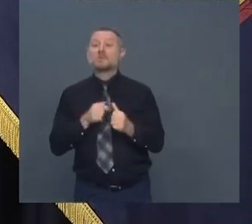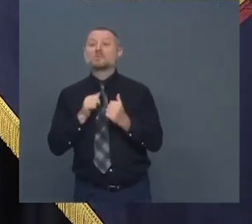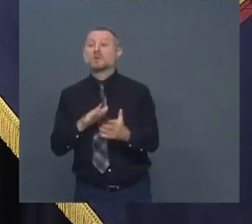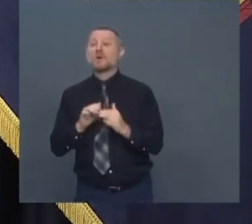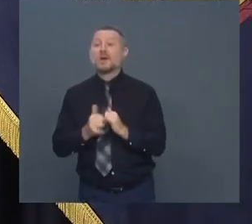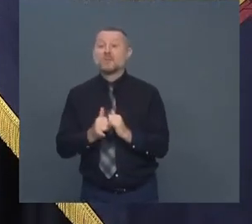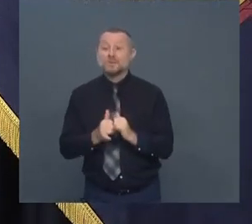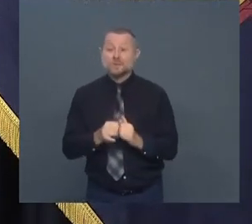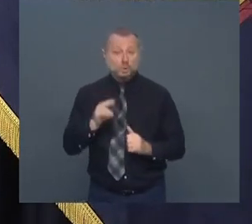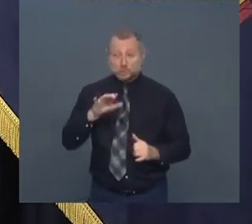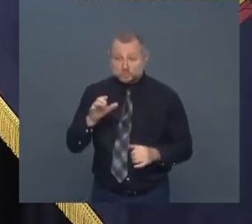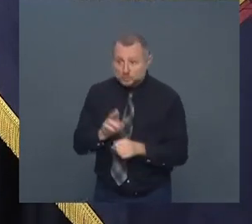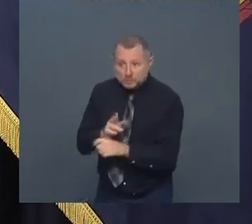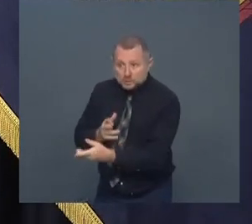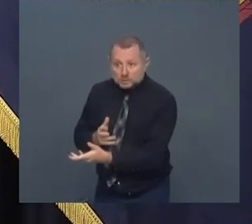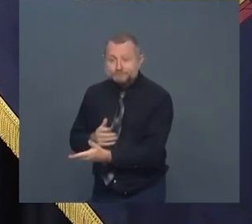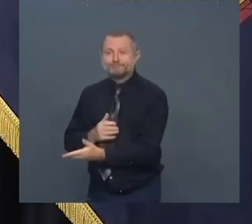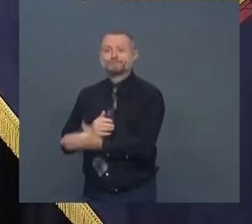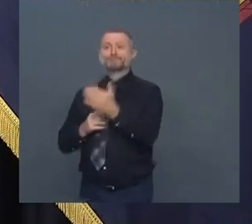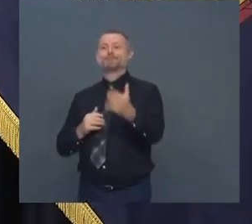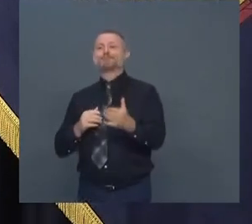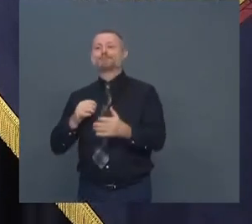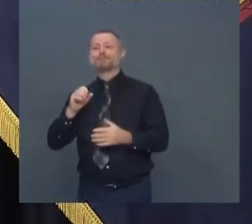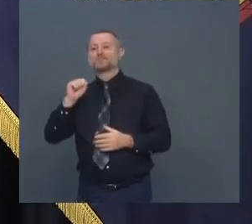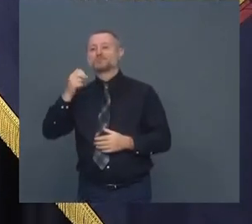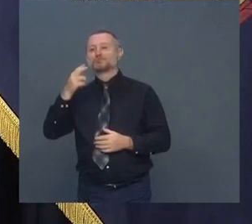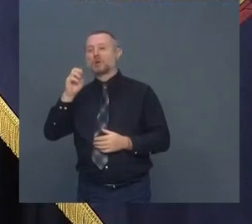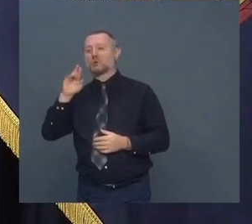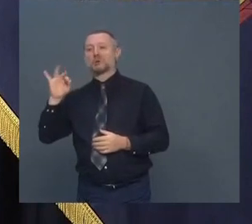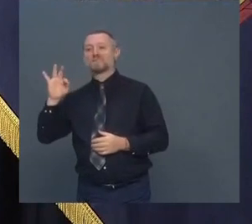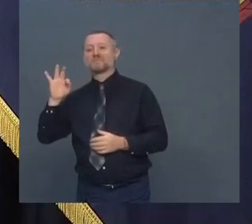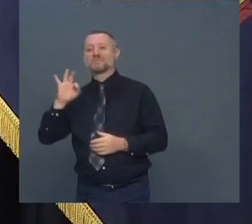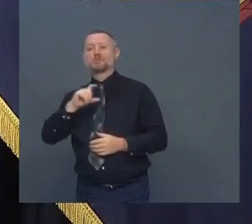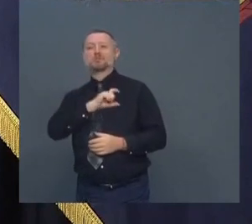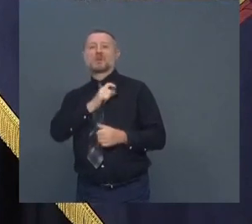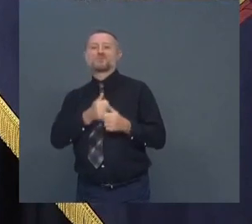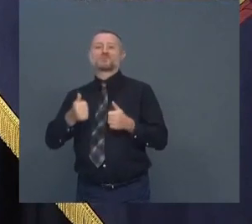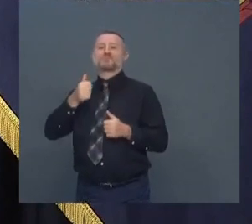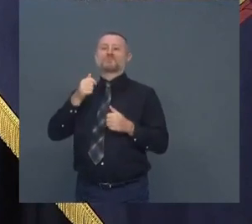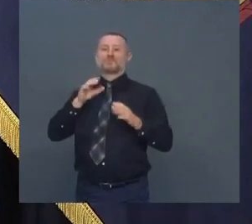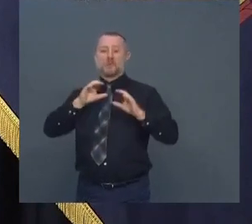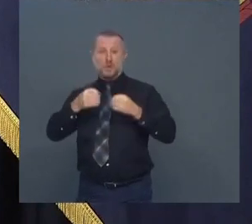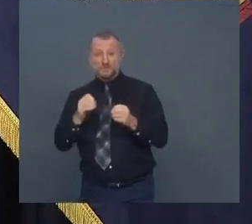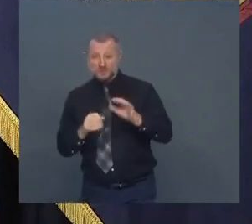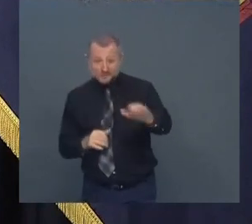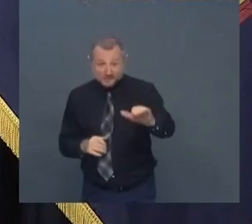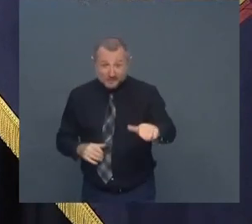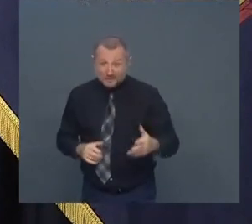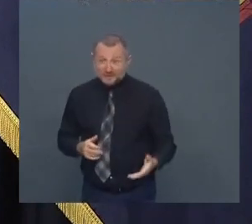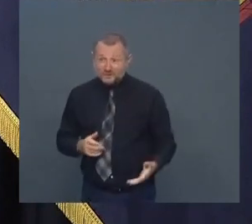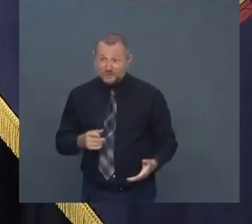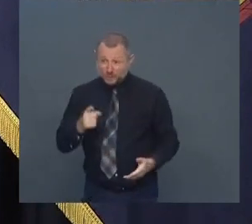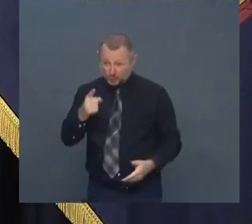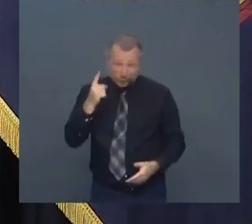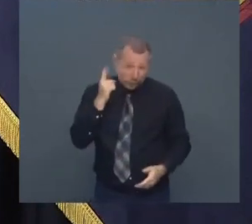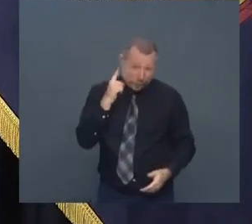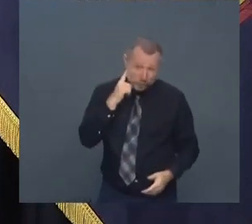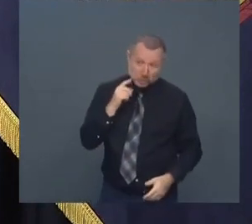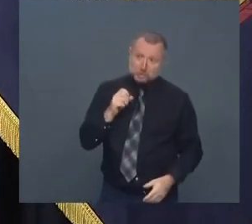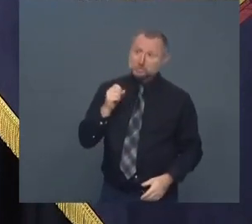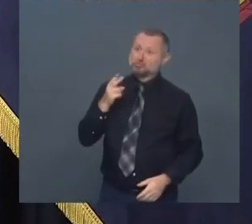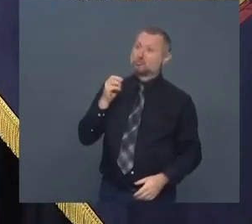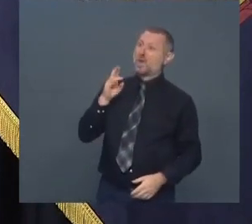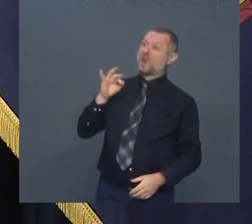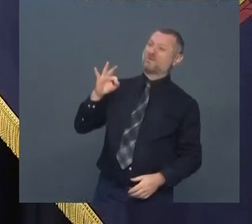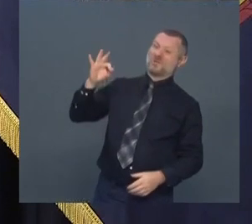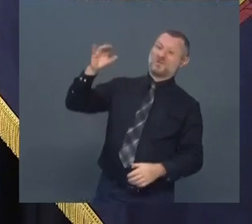using is the sheriff's office did you ever hear of the sheriff's office there's